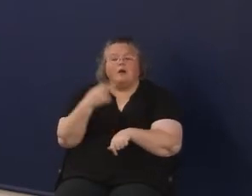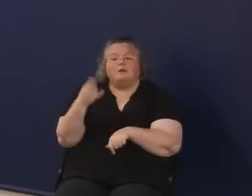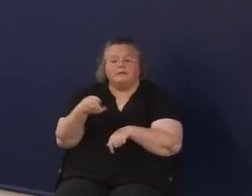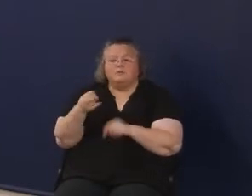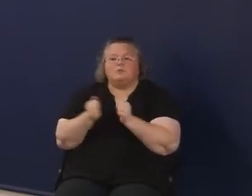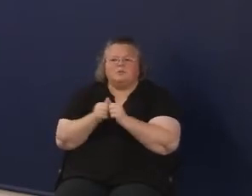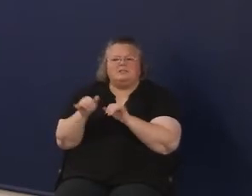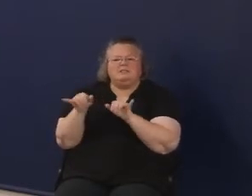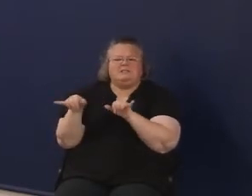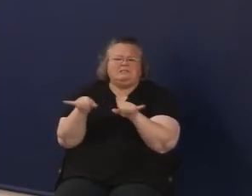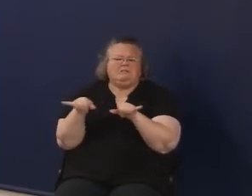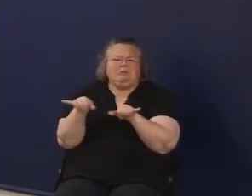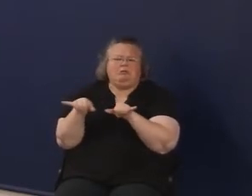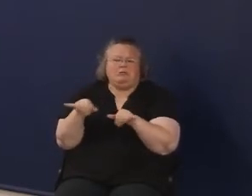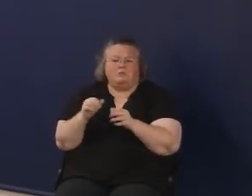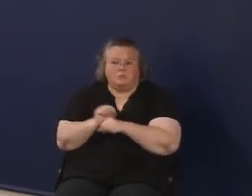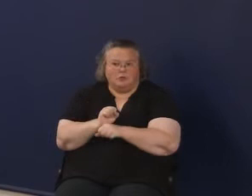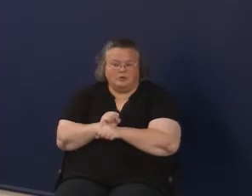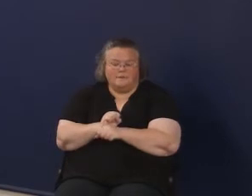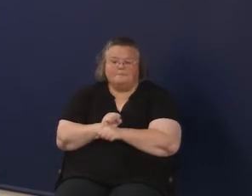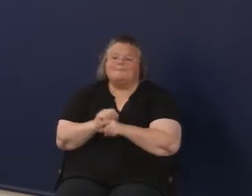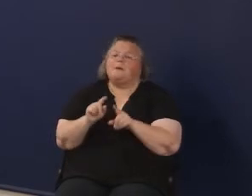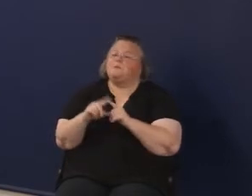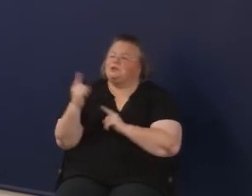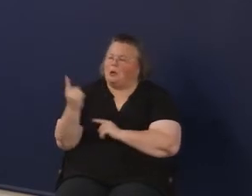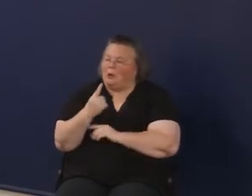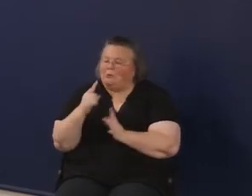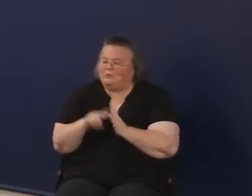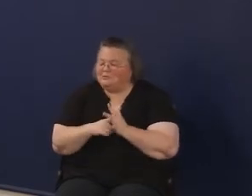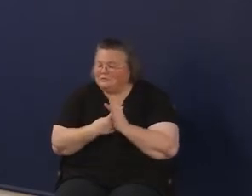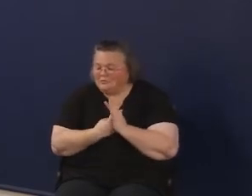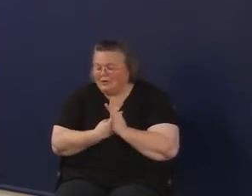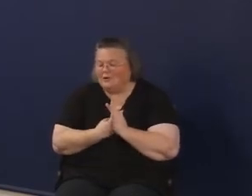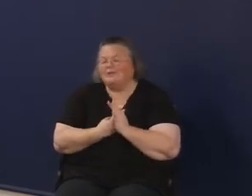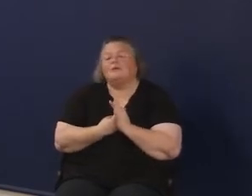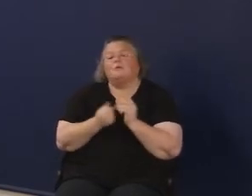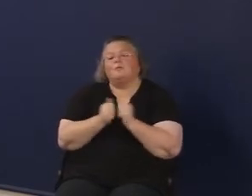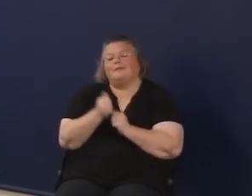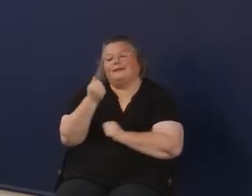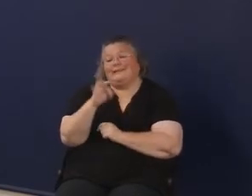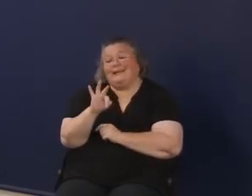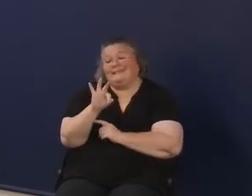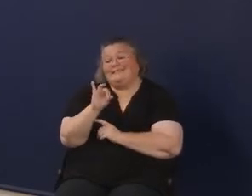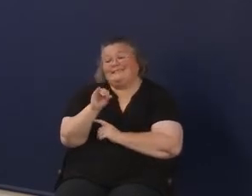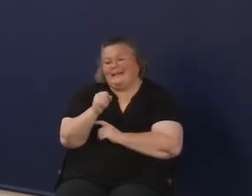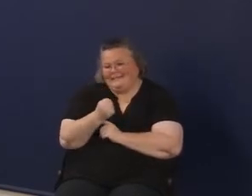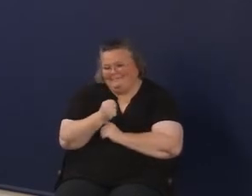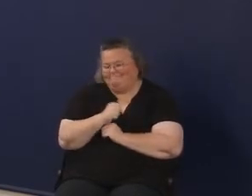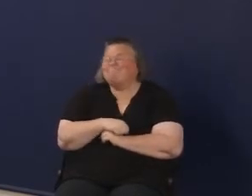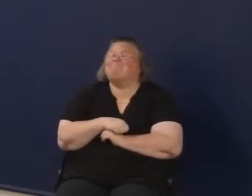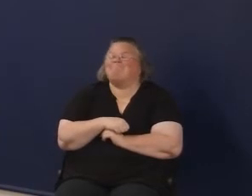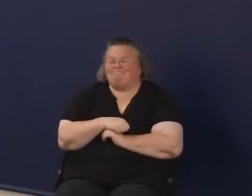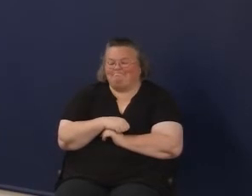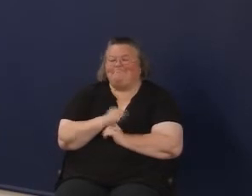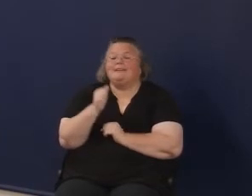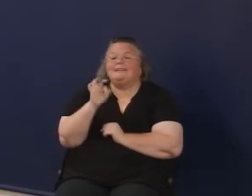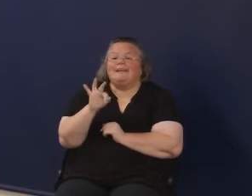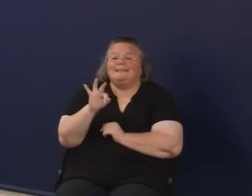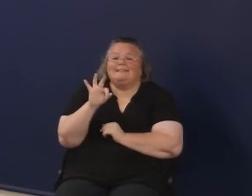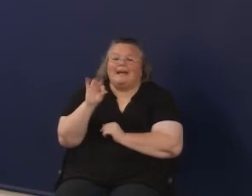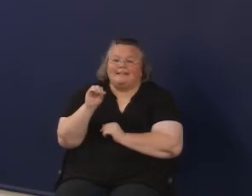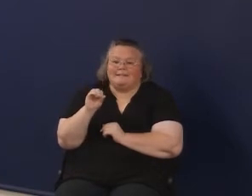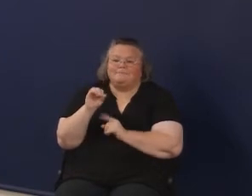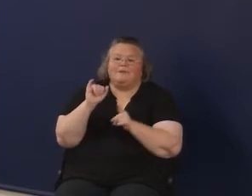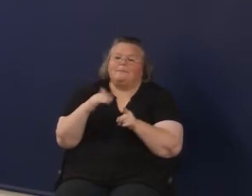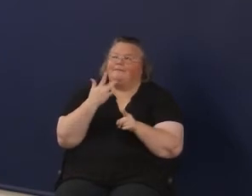work. I think that we should always start all of our conversations that almost always start with 1990. So next slide. This is one of